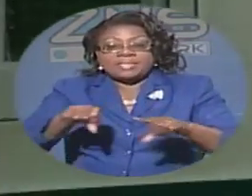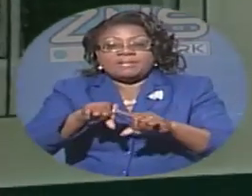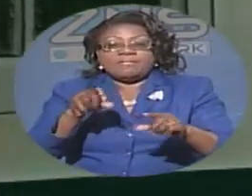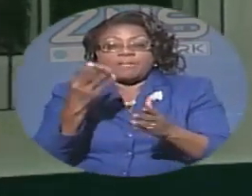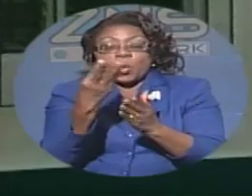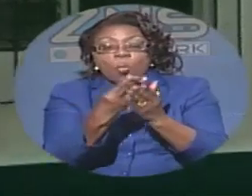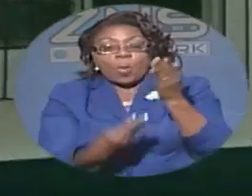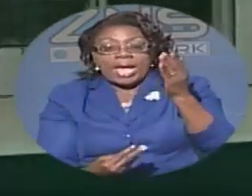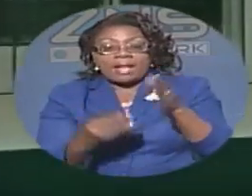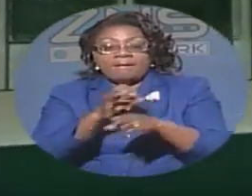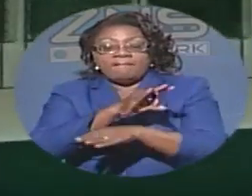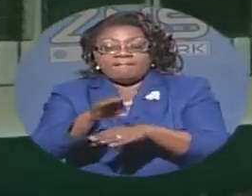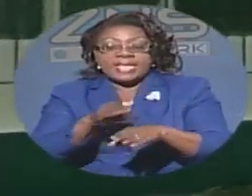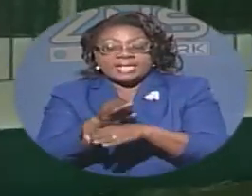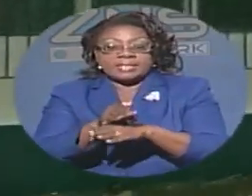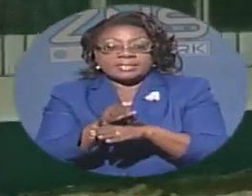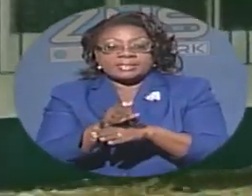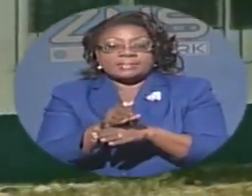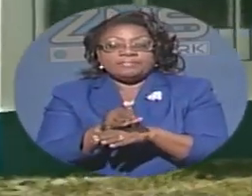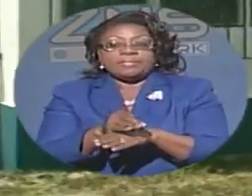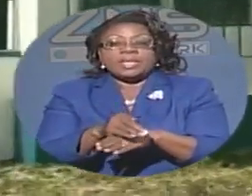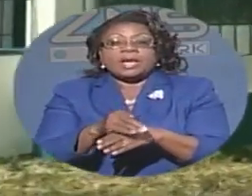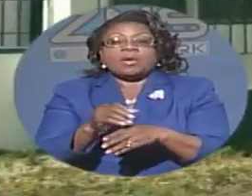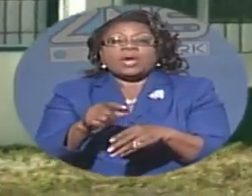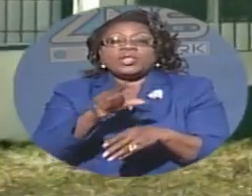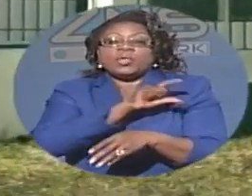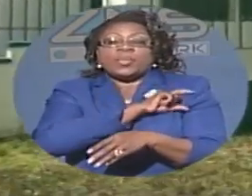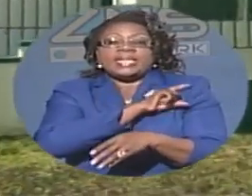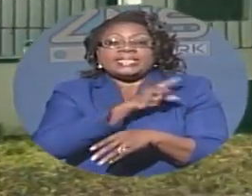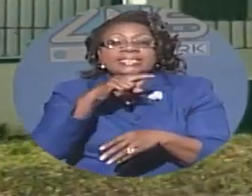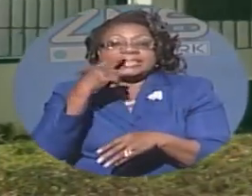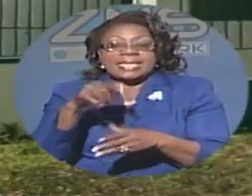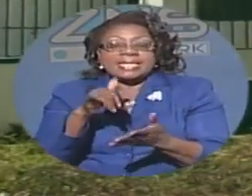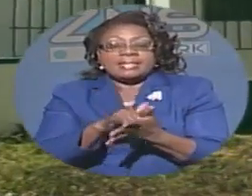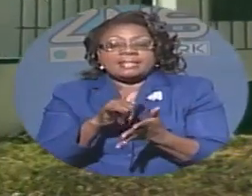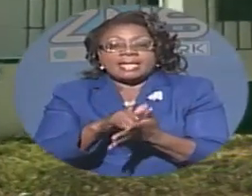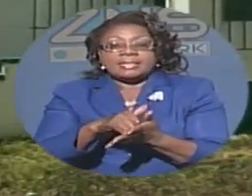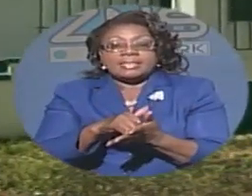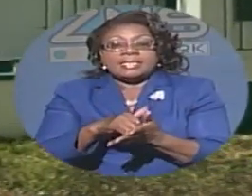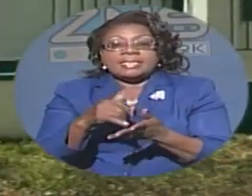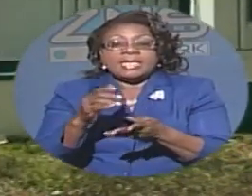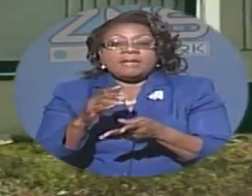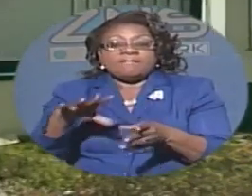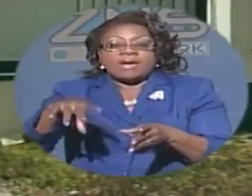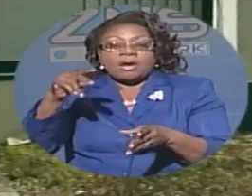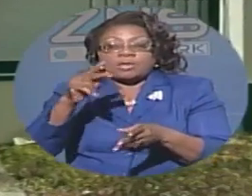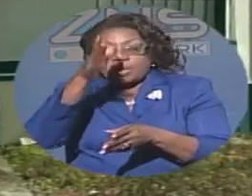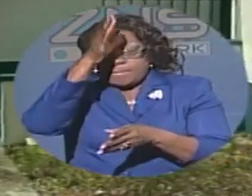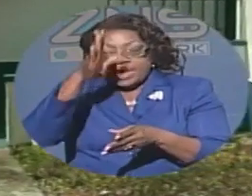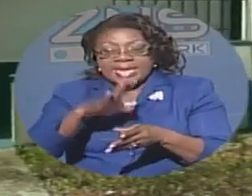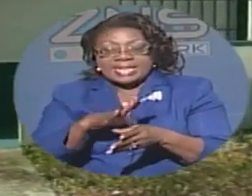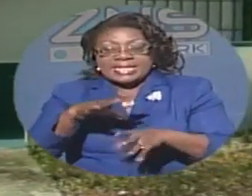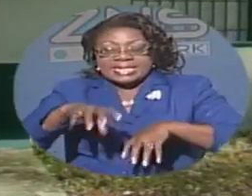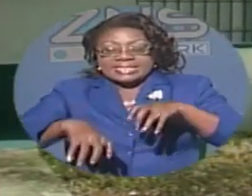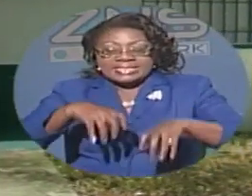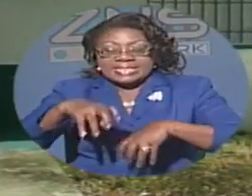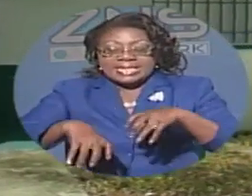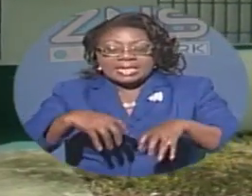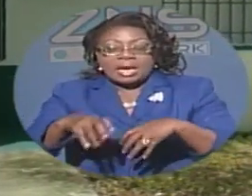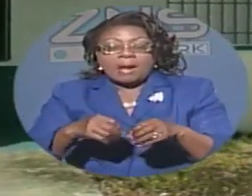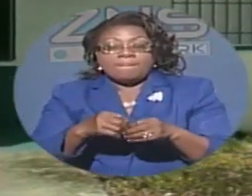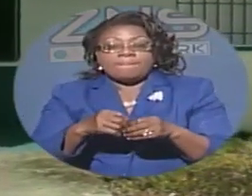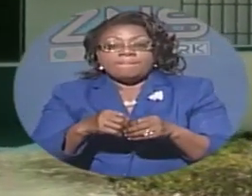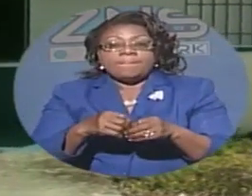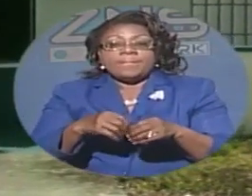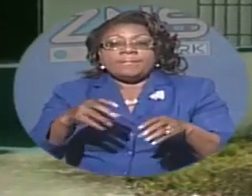15 a.m on saturday now according to police reports officers of the western division acting on information went to the well fields where they